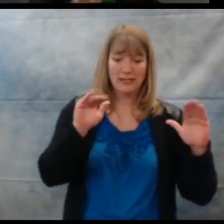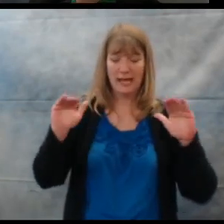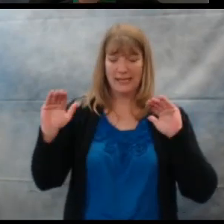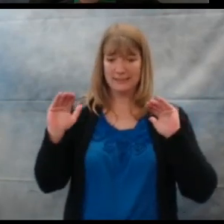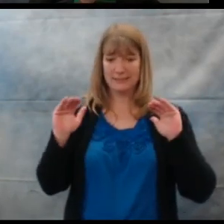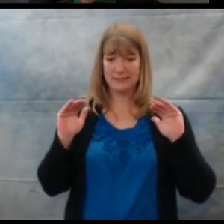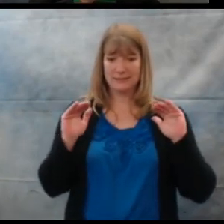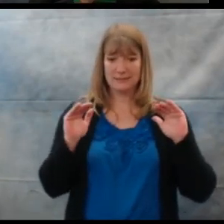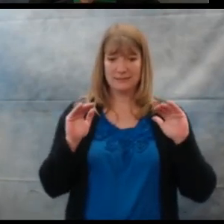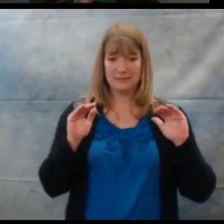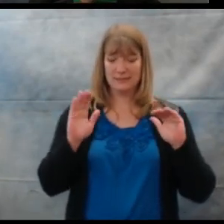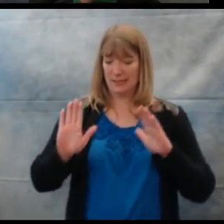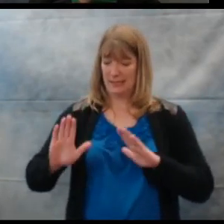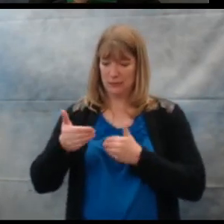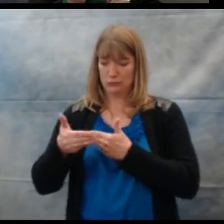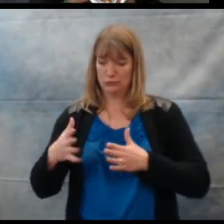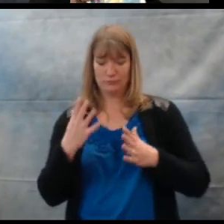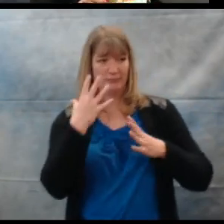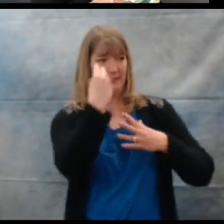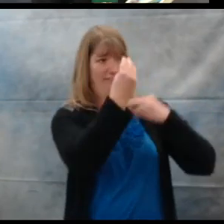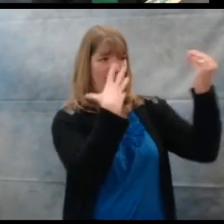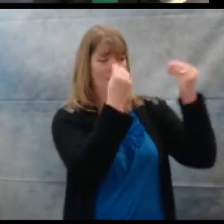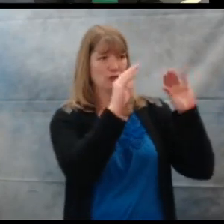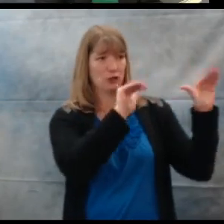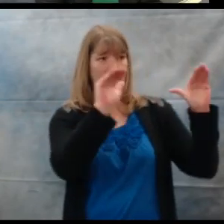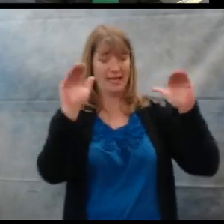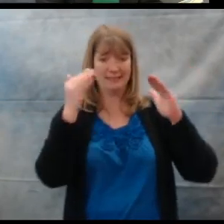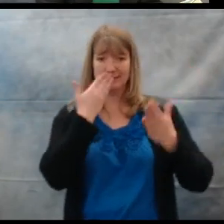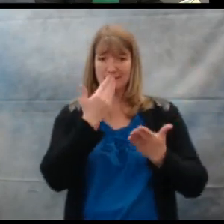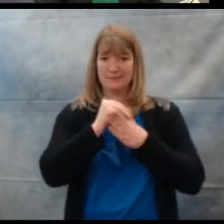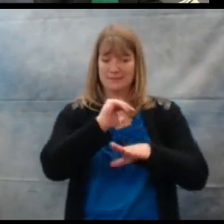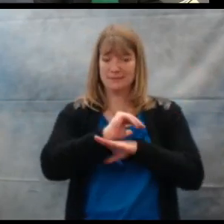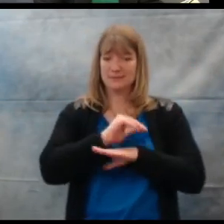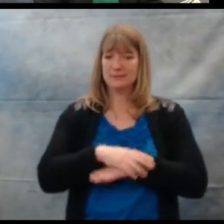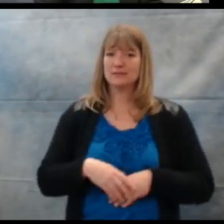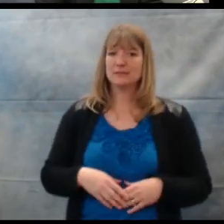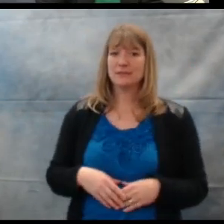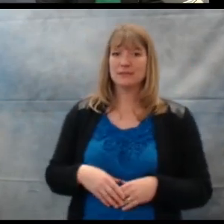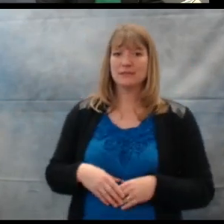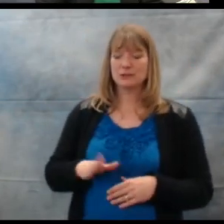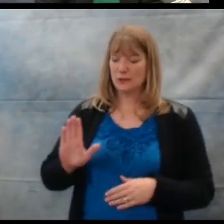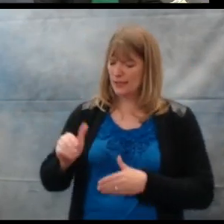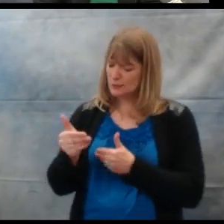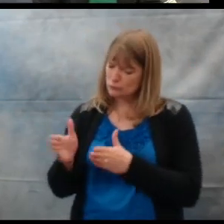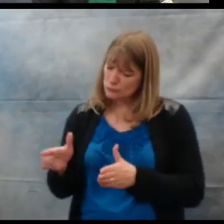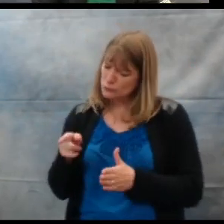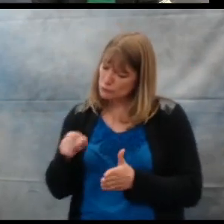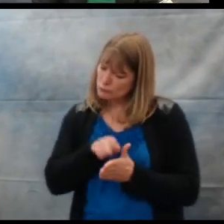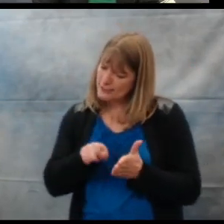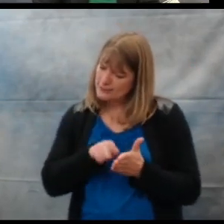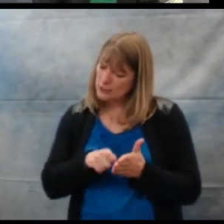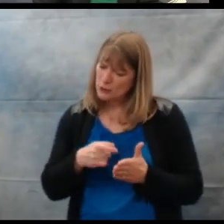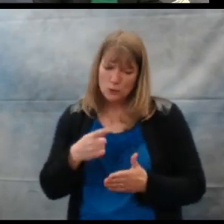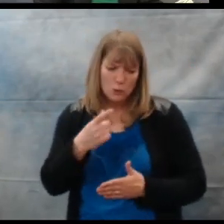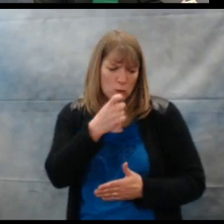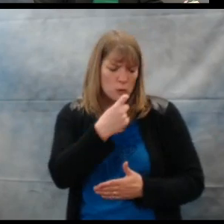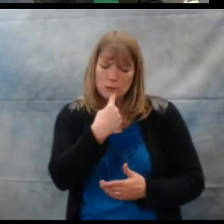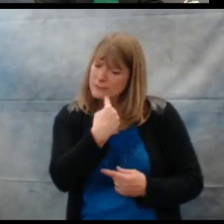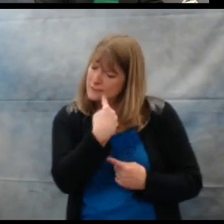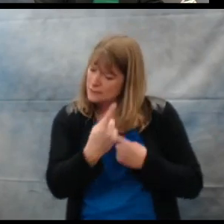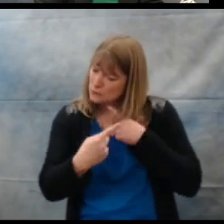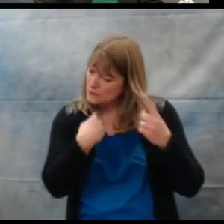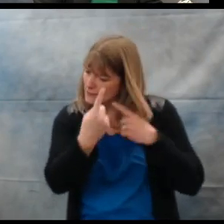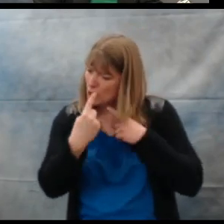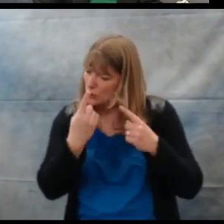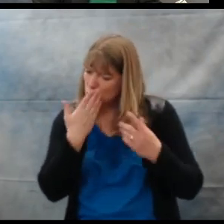goodnight to people that are leaving his room. Have your child write down the things in his room that he would want to